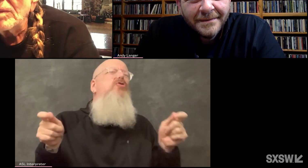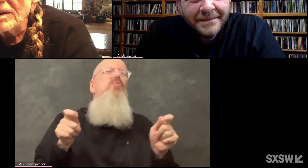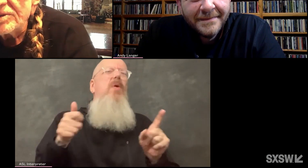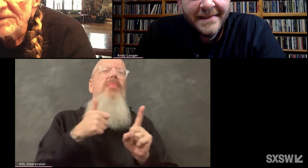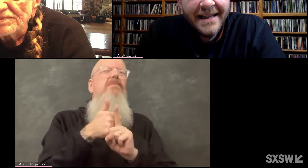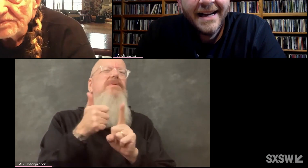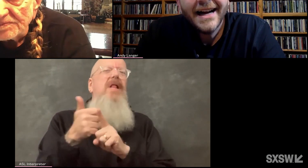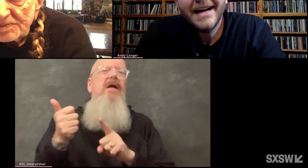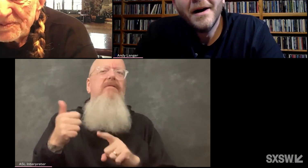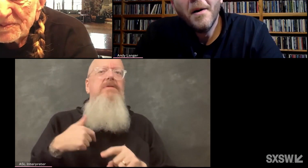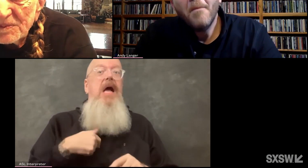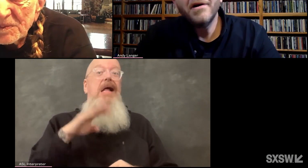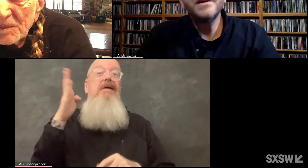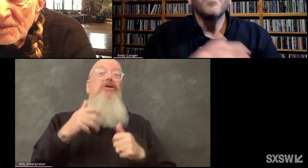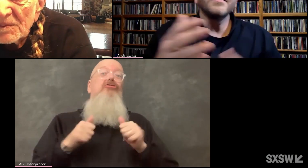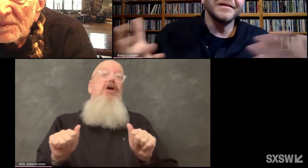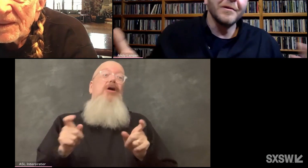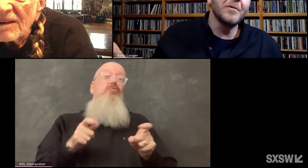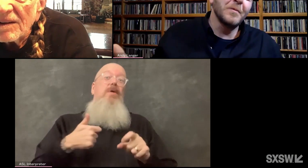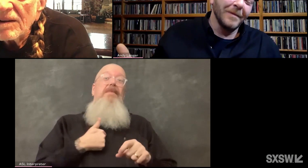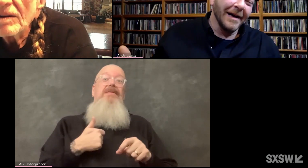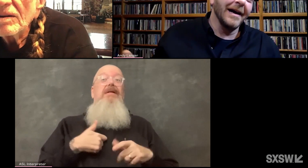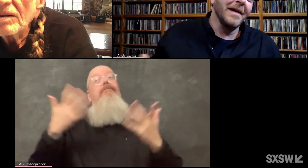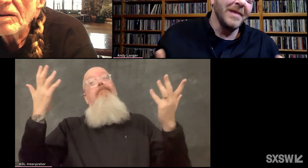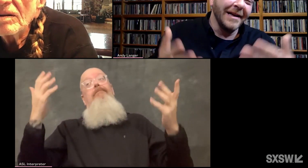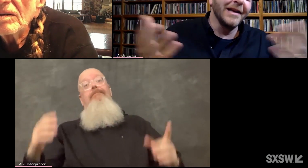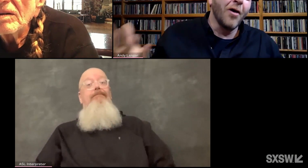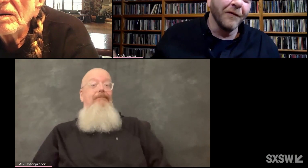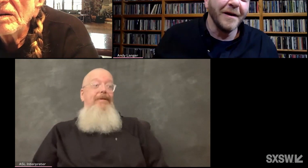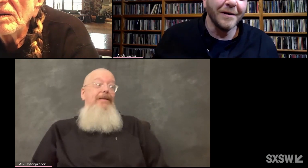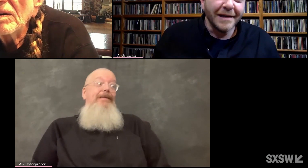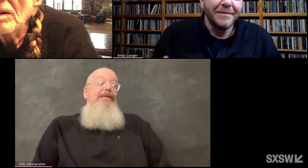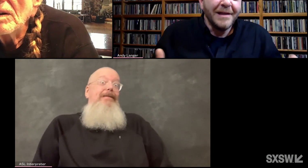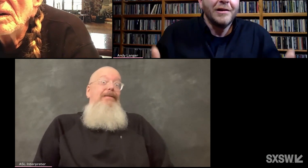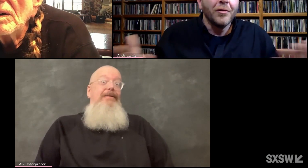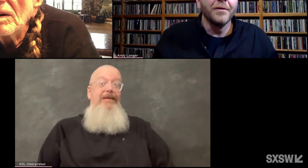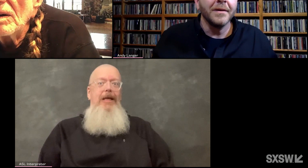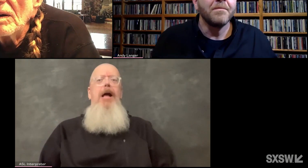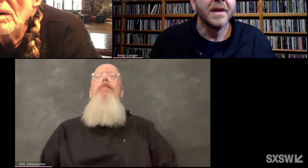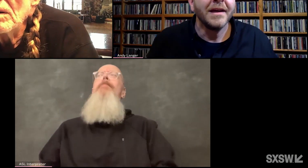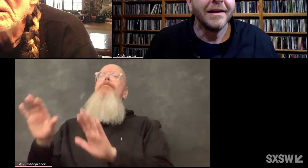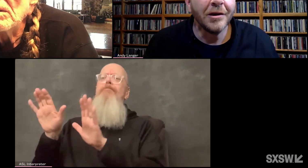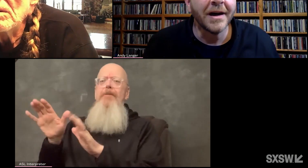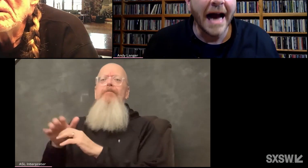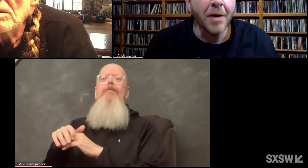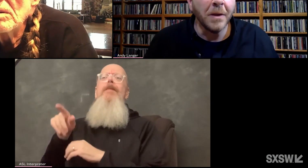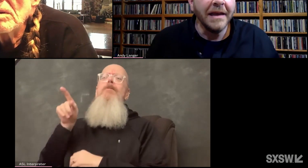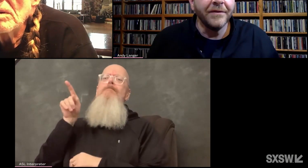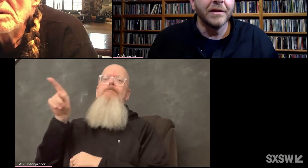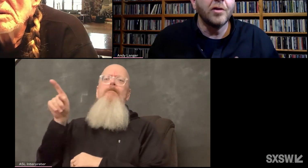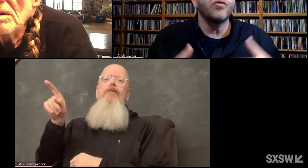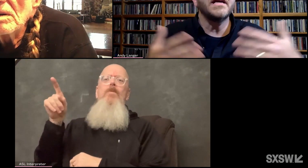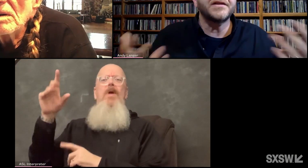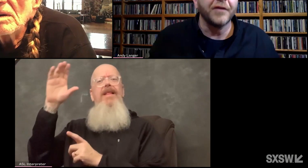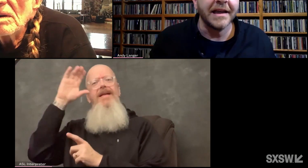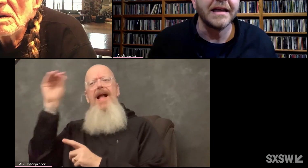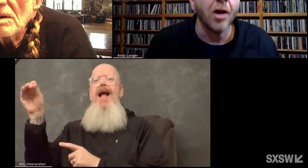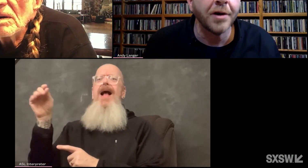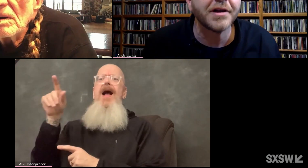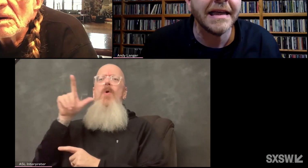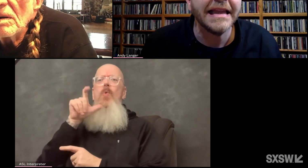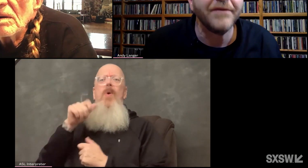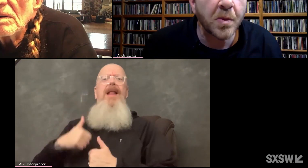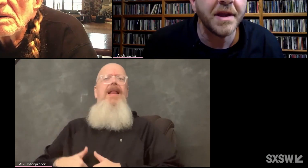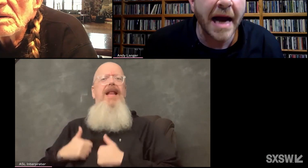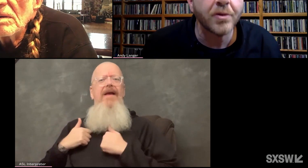tried that much. But you also, I mean, in all fairness, I mean, you're a guy who lives gracefully,